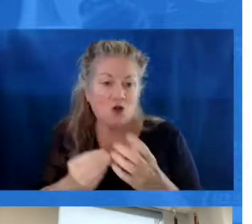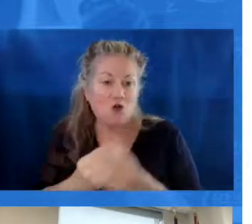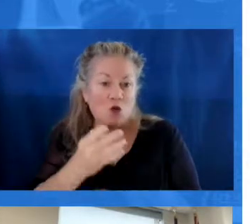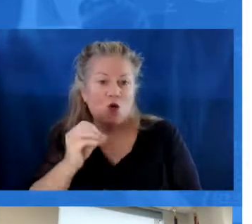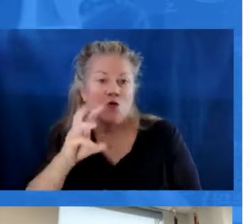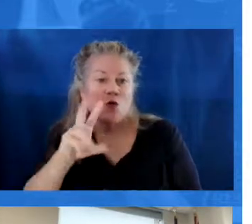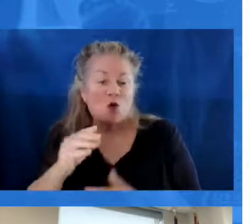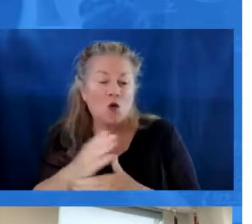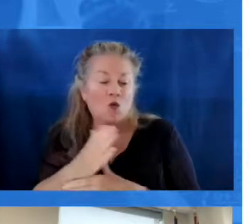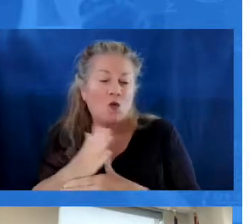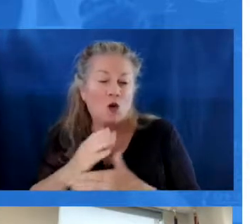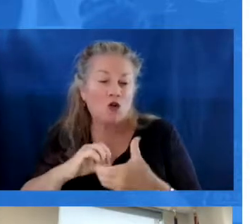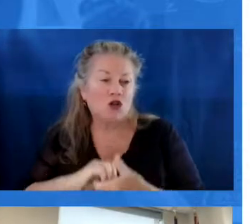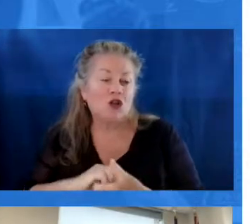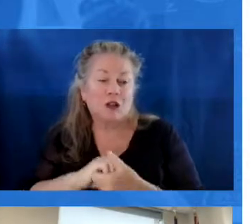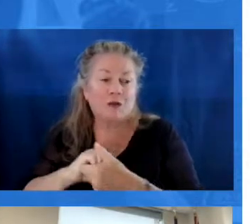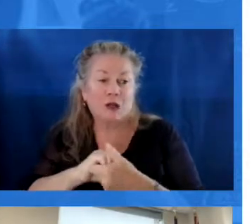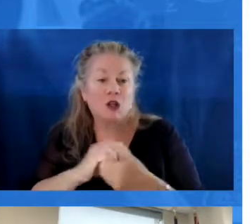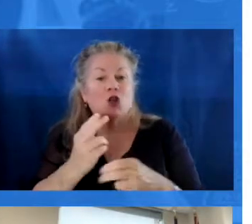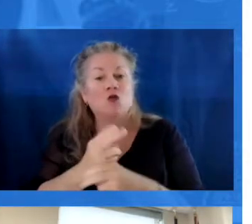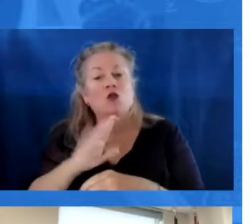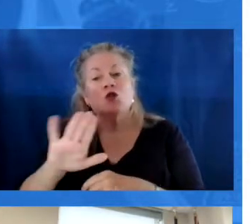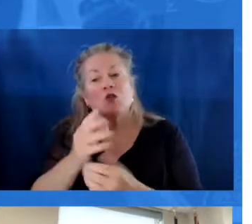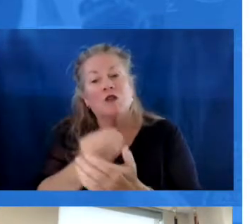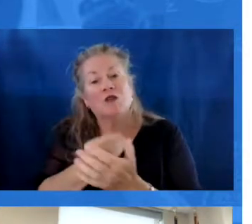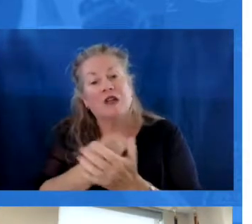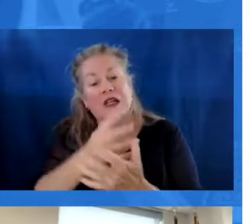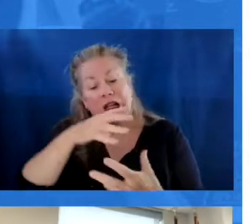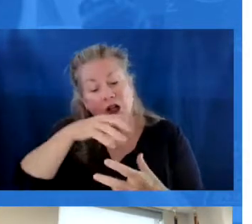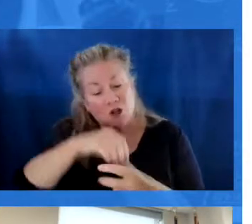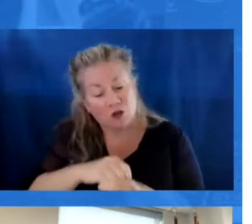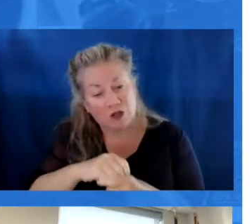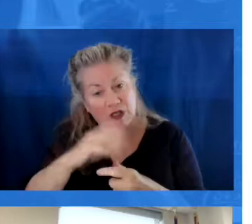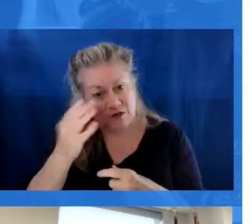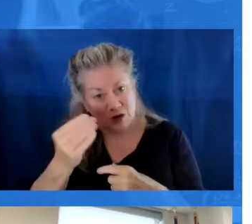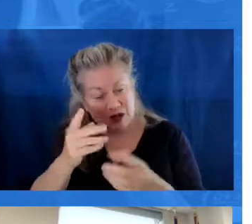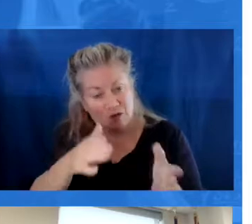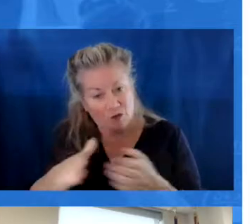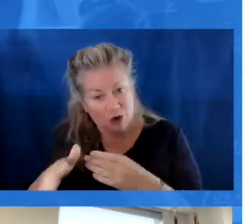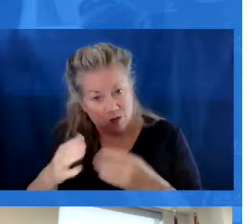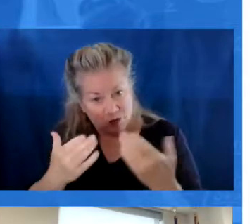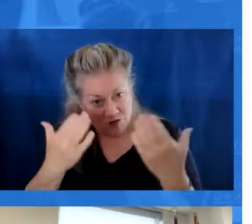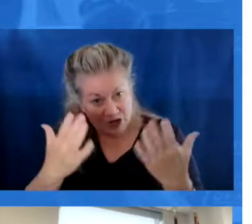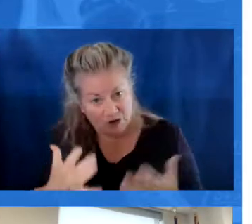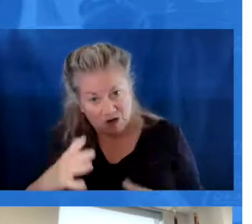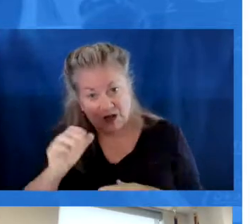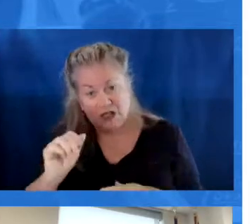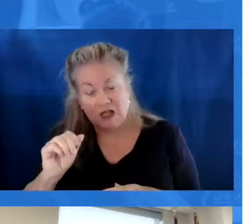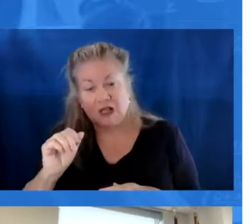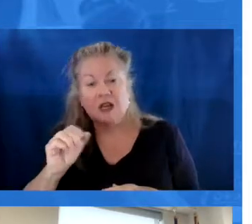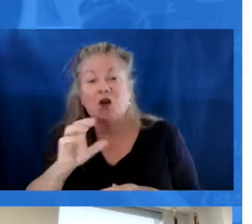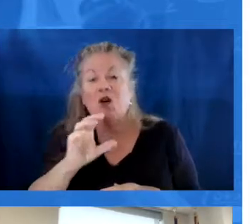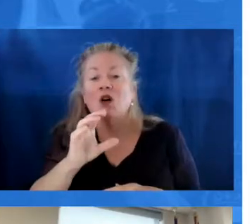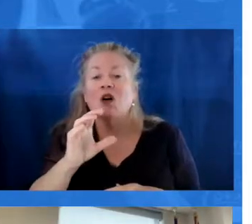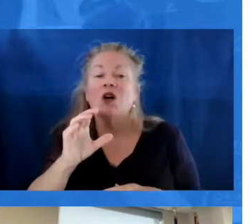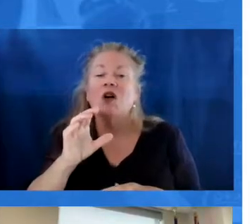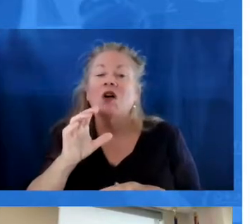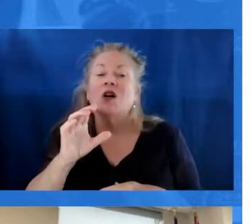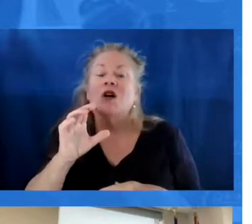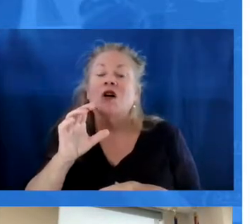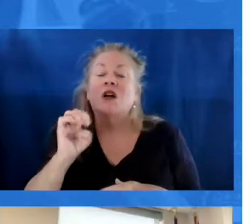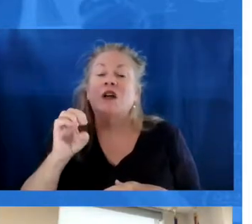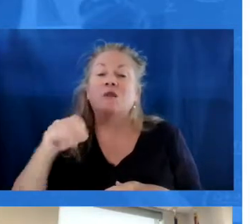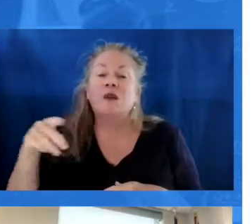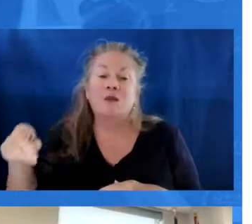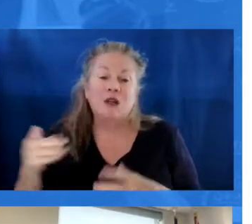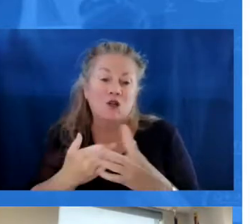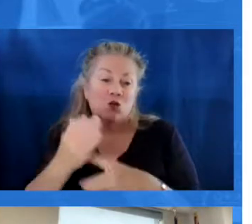partnerships using that ARP funding. That also includes 14 educator preparation providers or EPPs across the